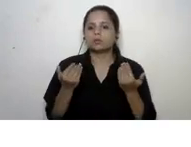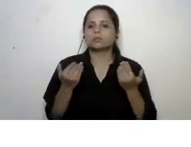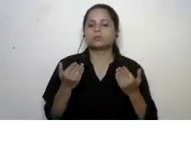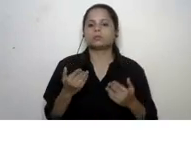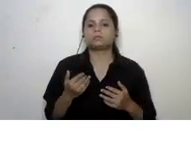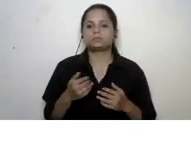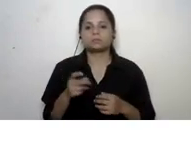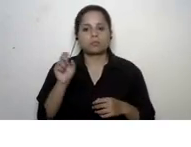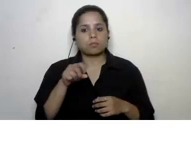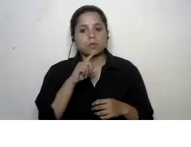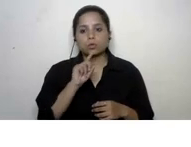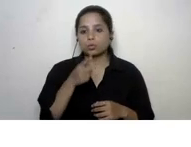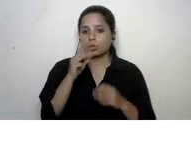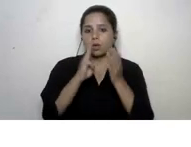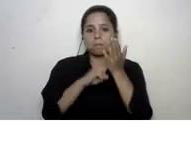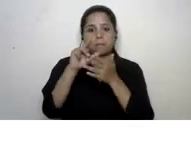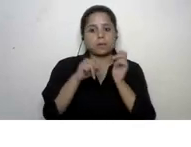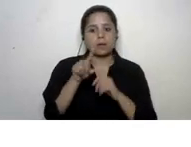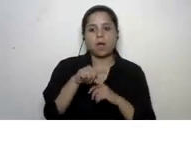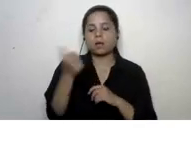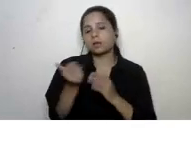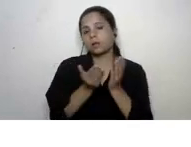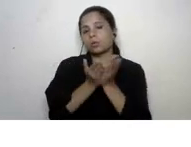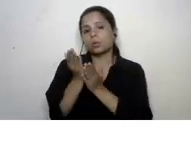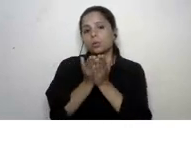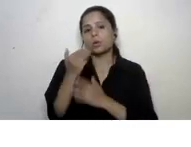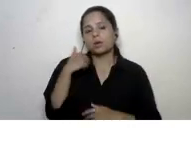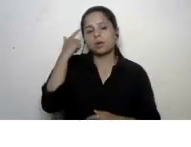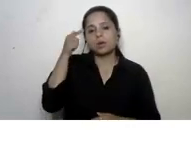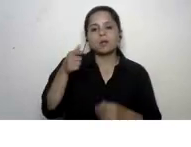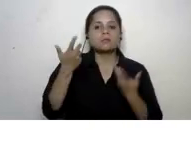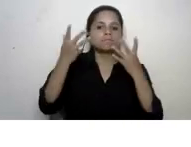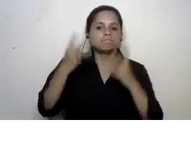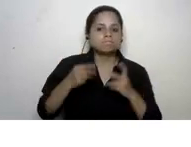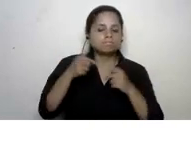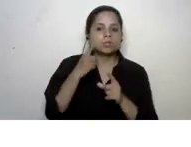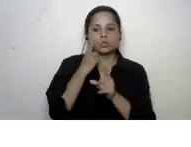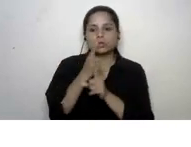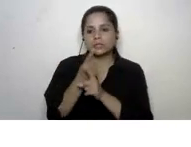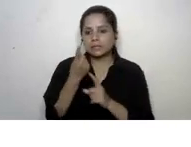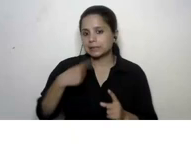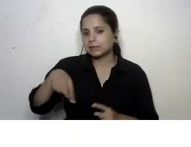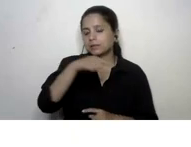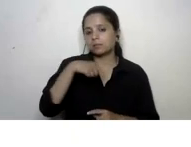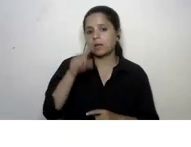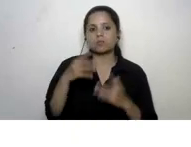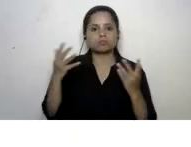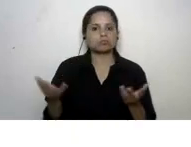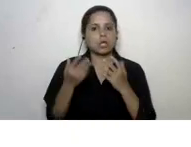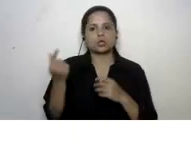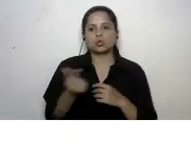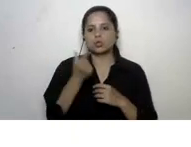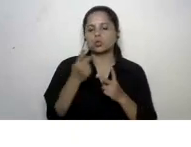yeah very true meena i think another way as another measures as a teacher is encouraging the use of